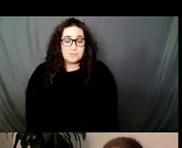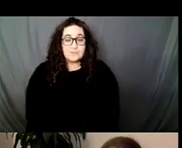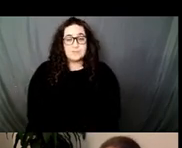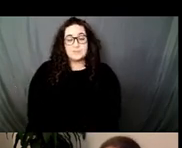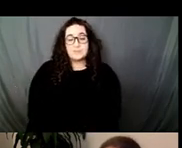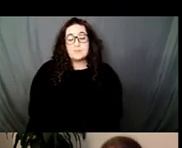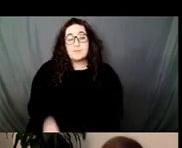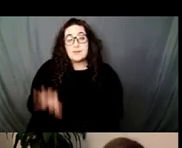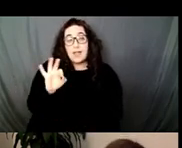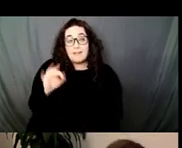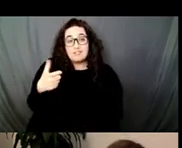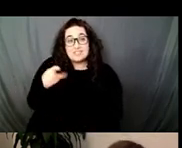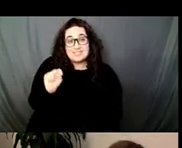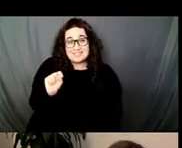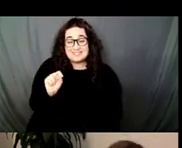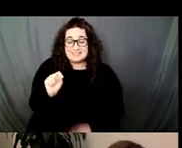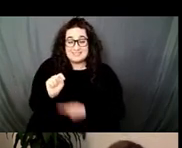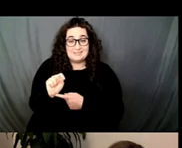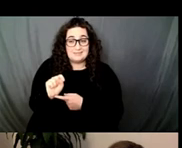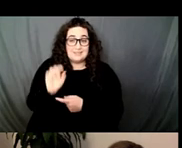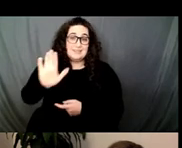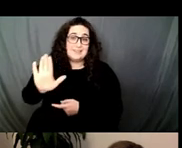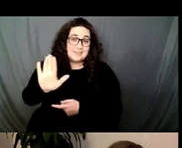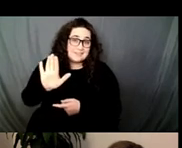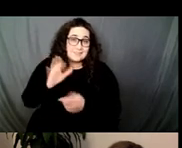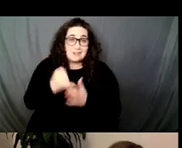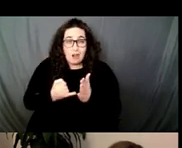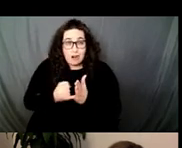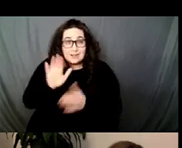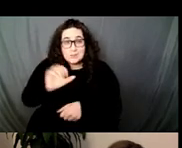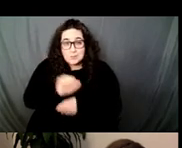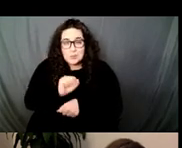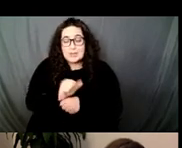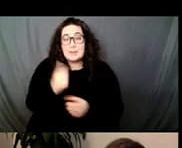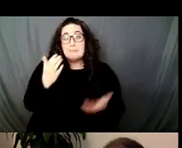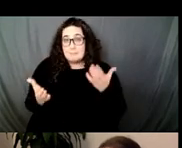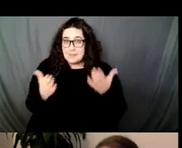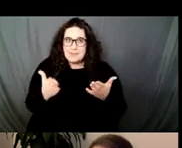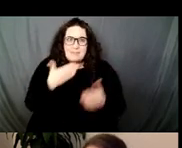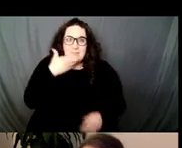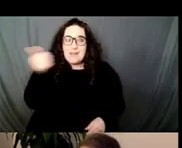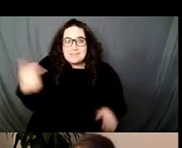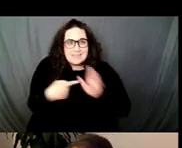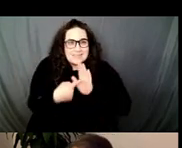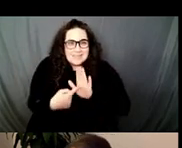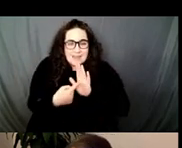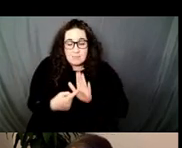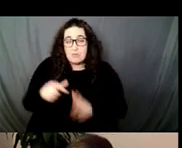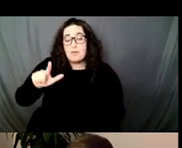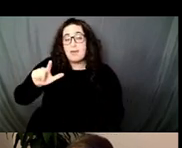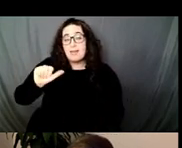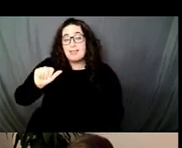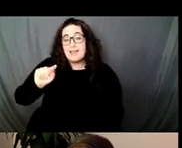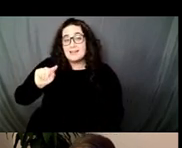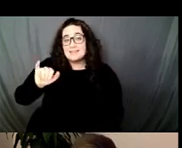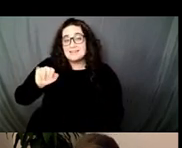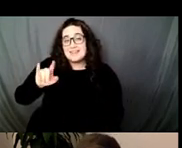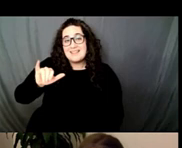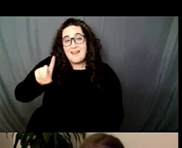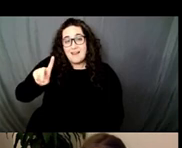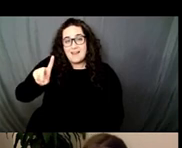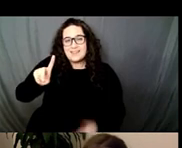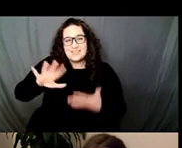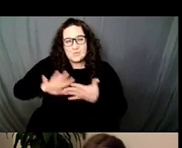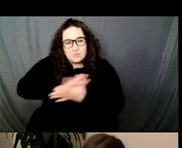quote, may be the clearest example of how Latinidad is whitewashed when Latinx artists are inserted into the